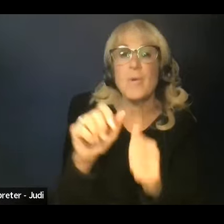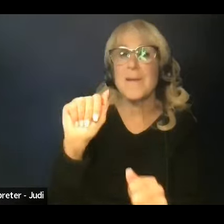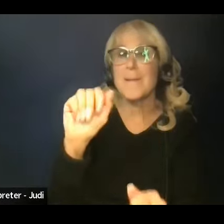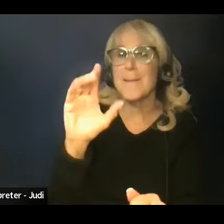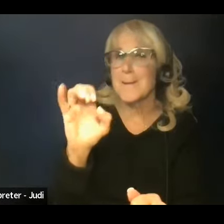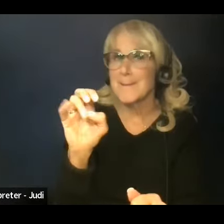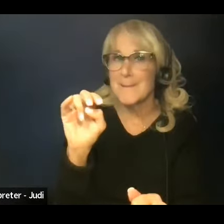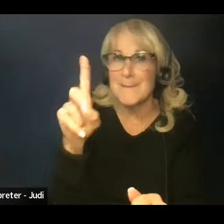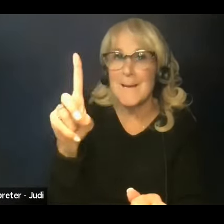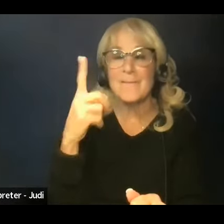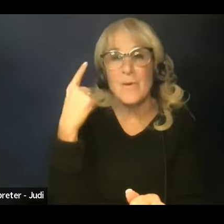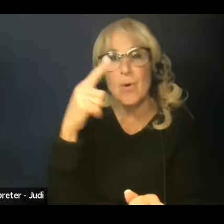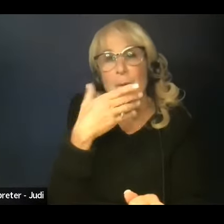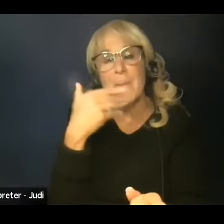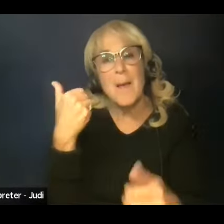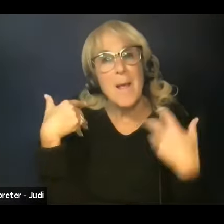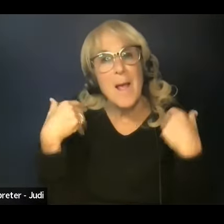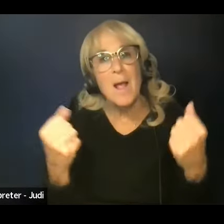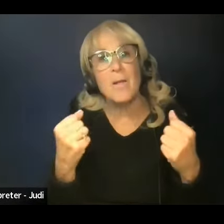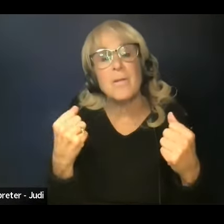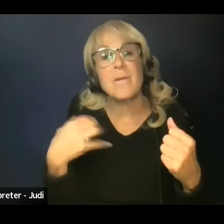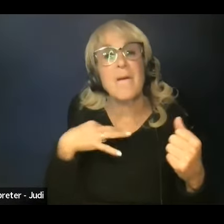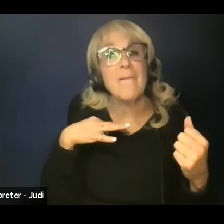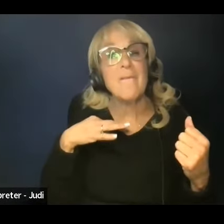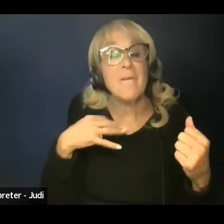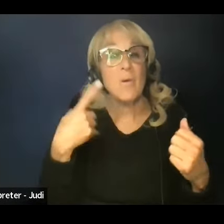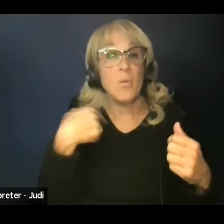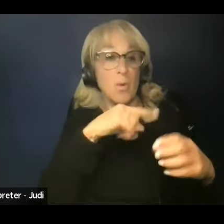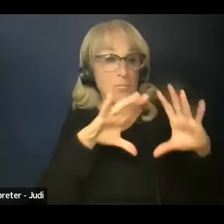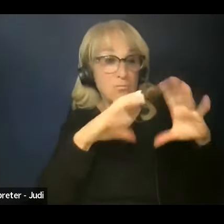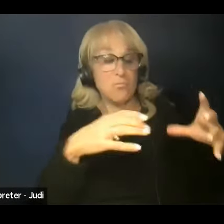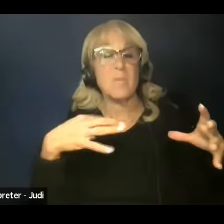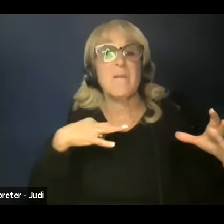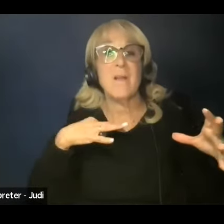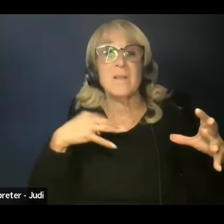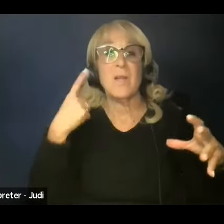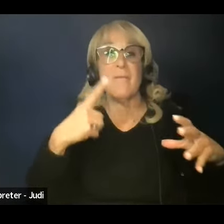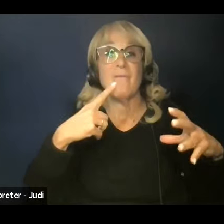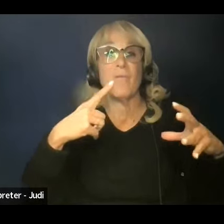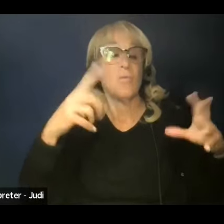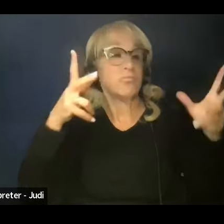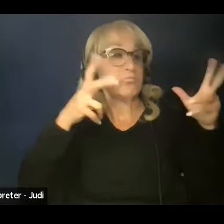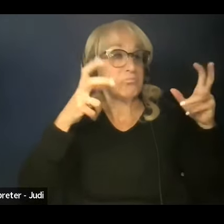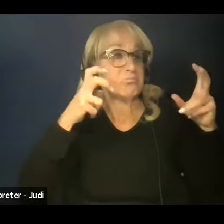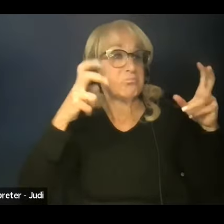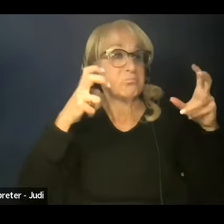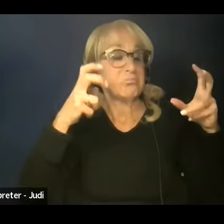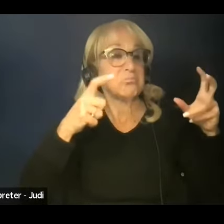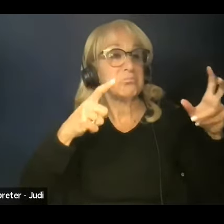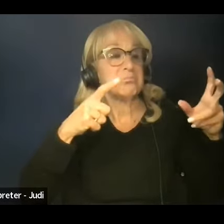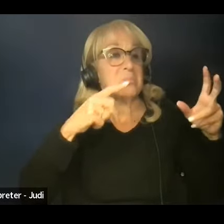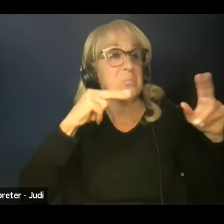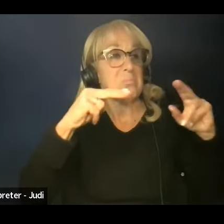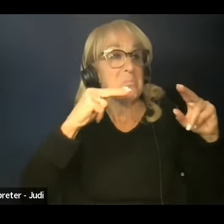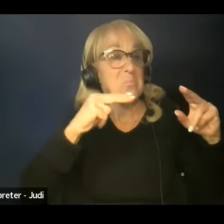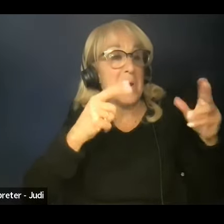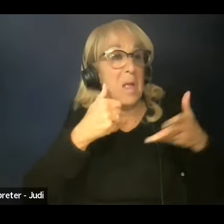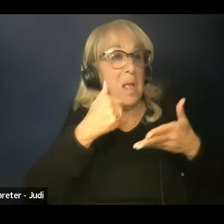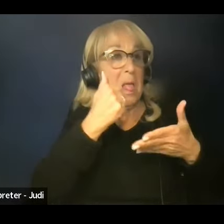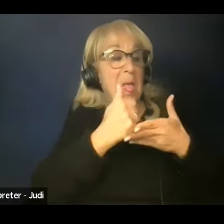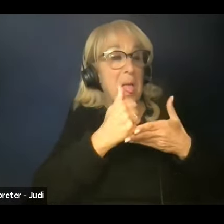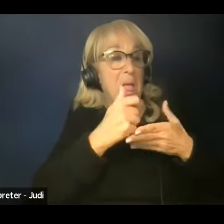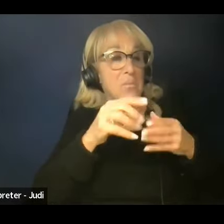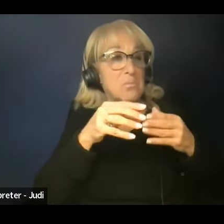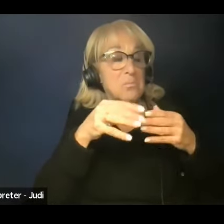We were called in to volunteer as table moderators for this listening session. My students were pretty